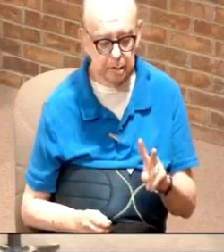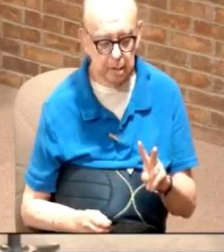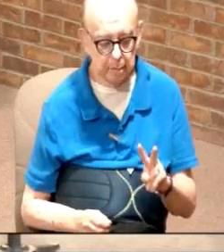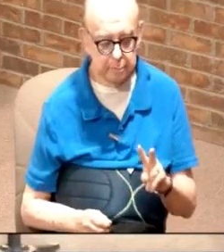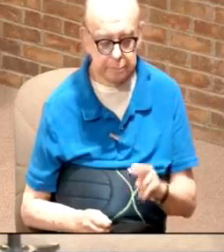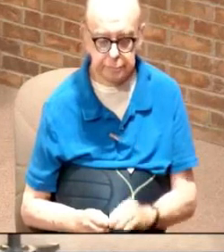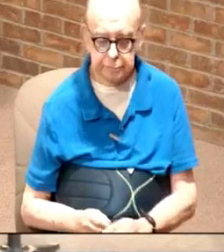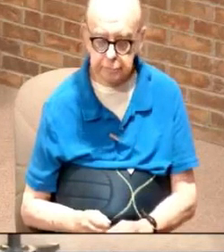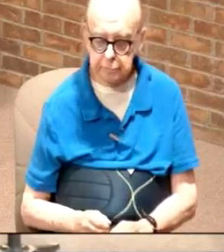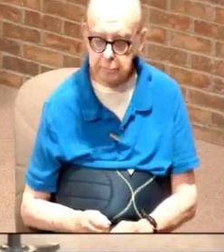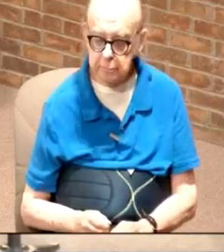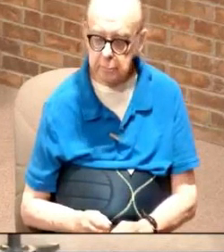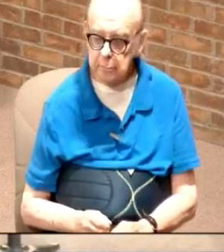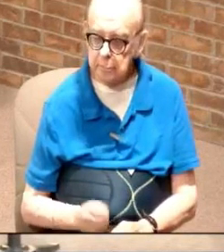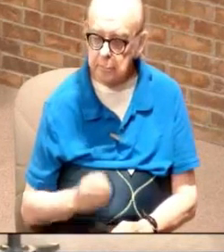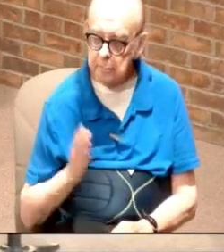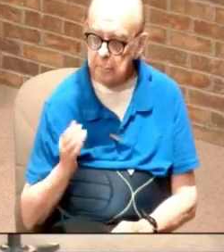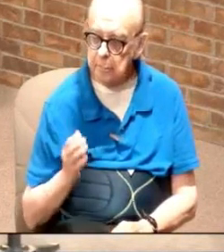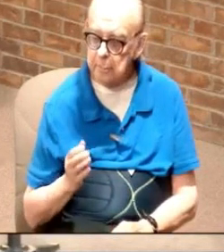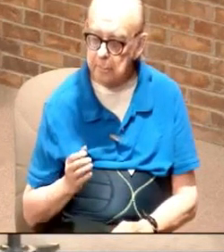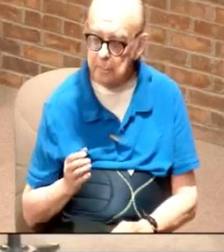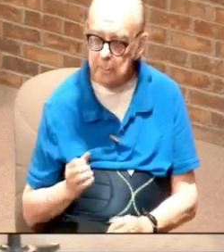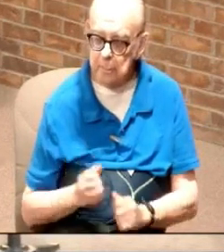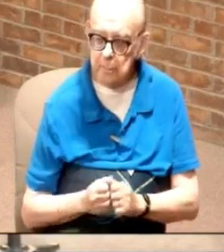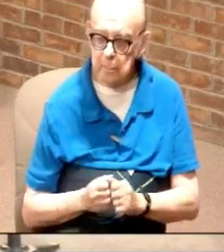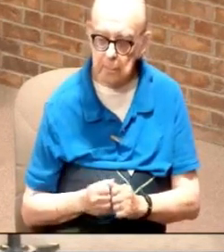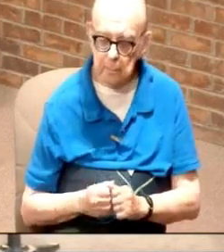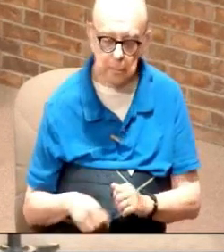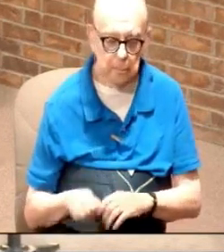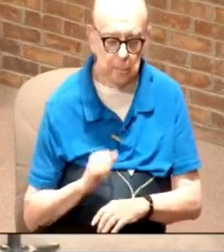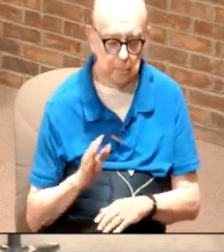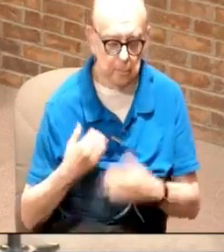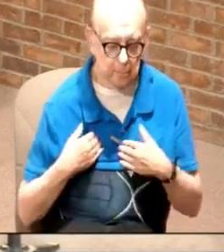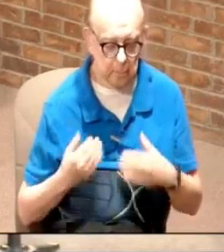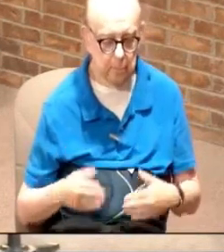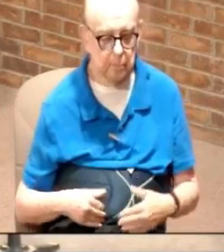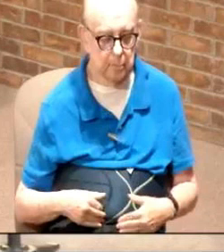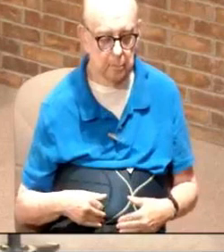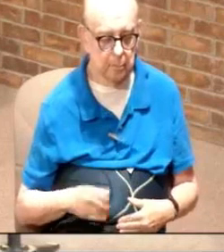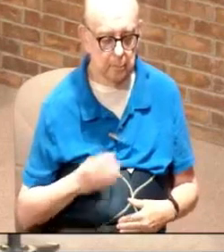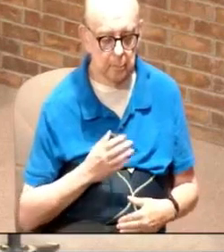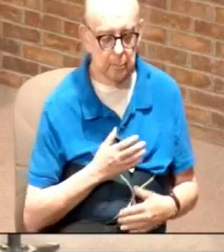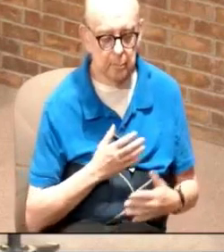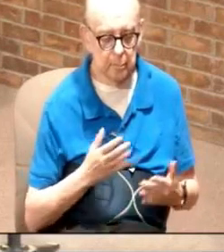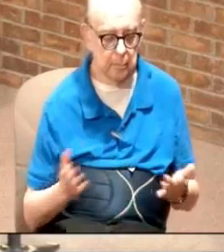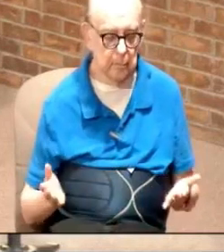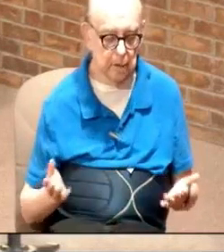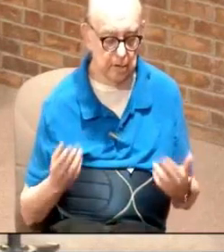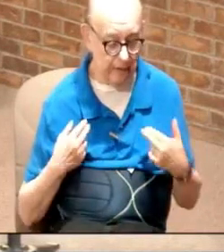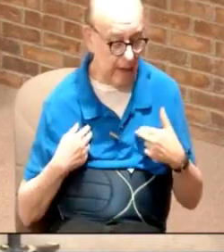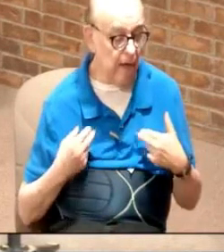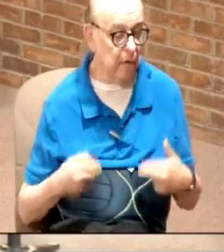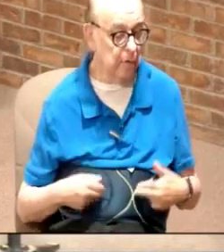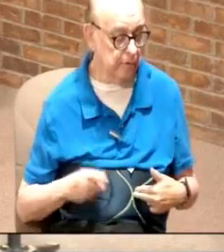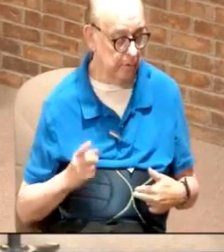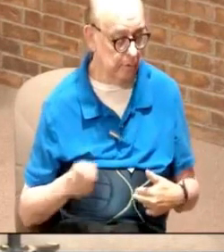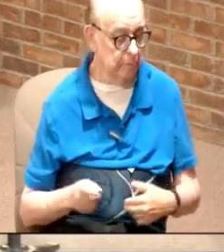I hope they catch up with me when God anoints your body it brings health okay